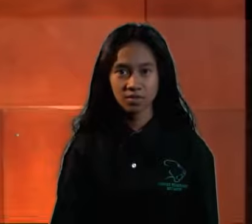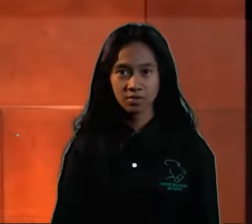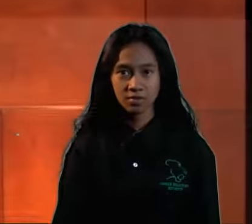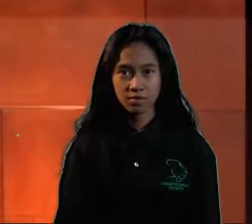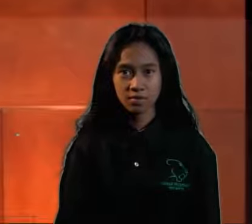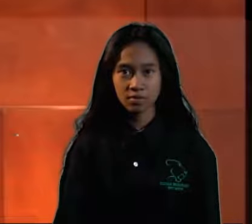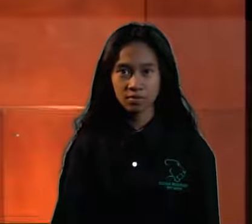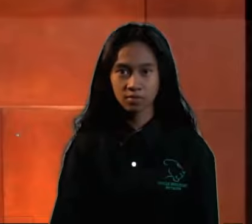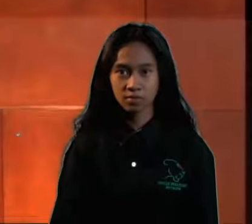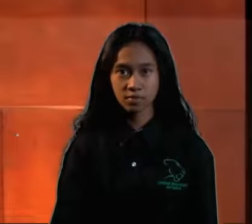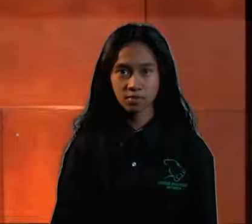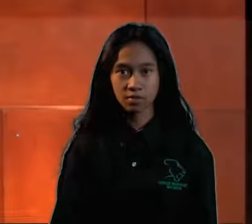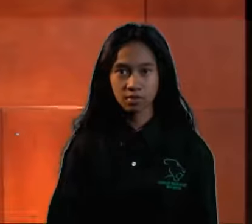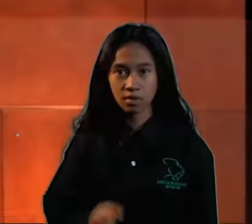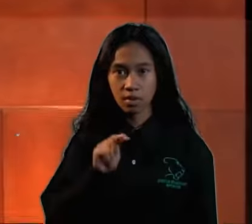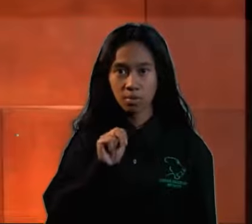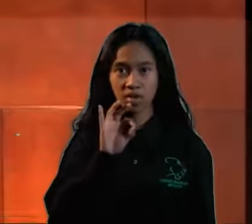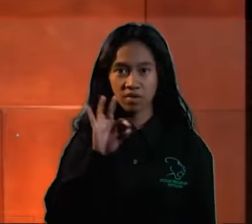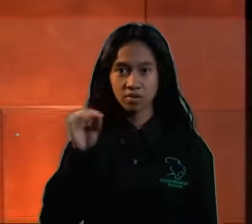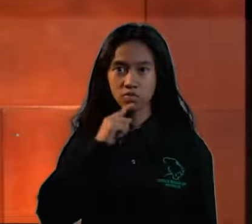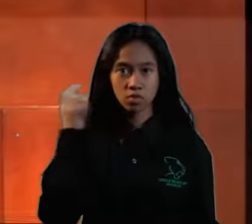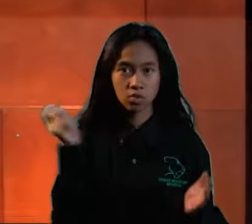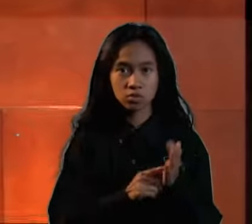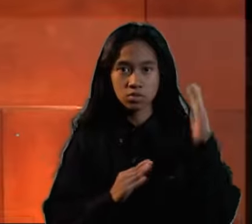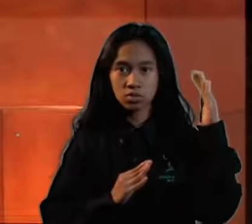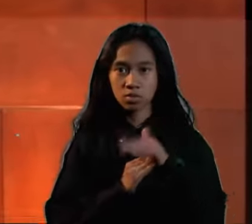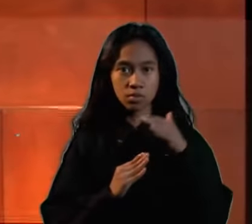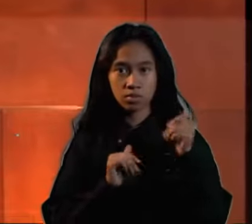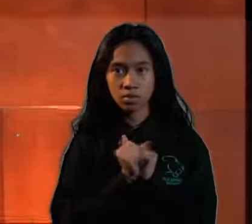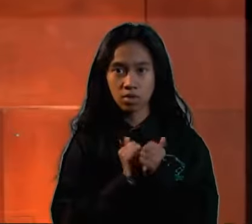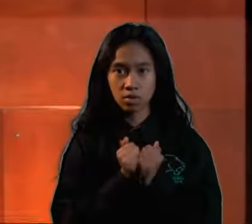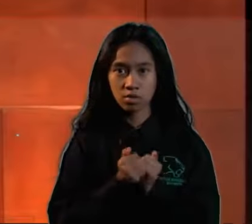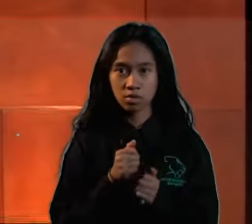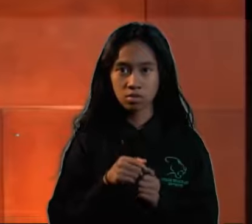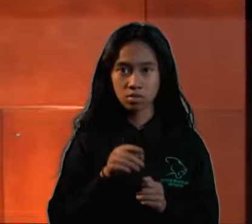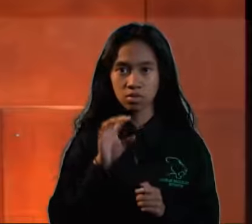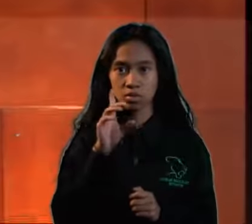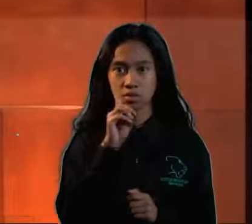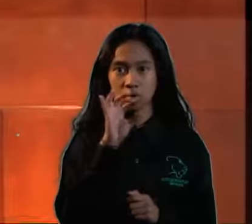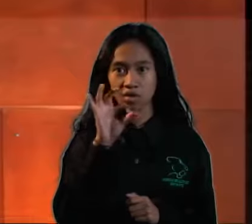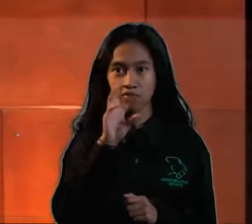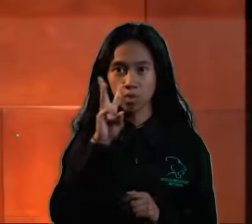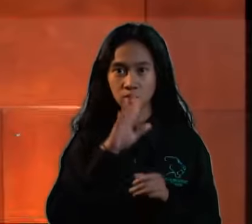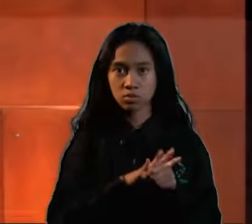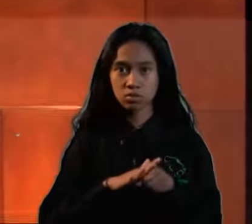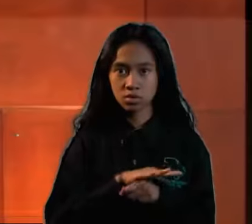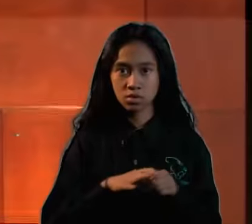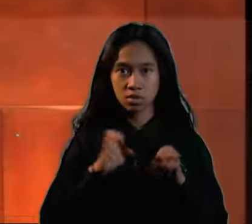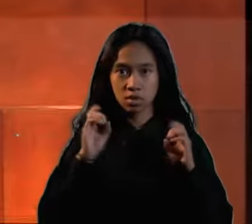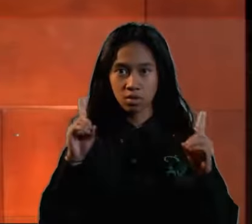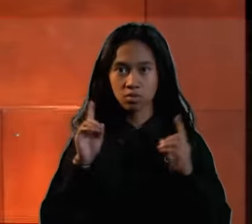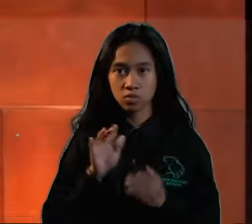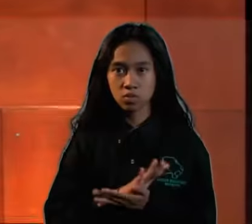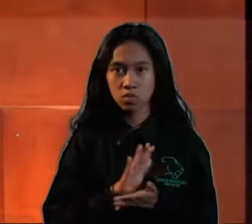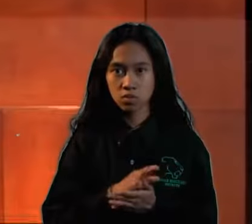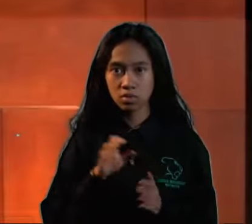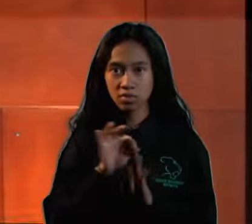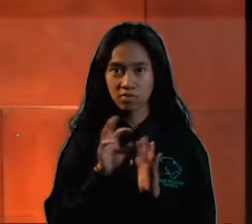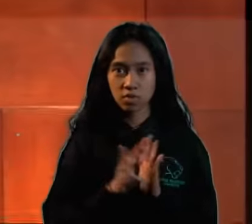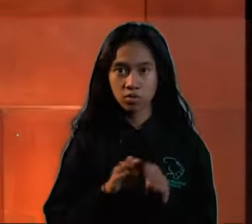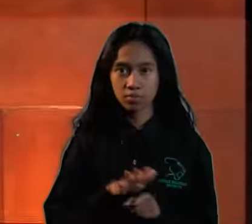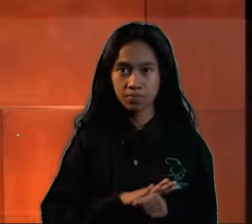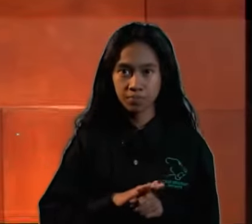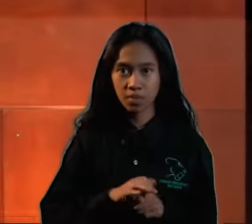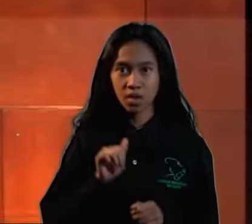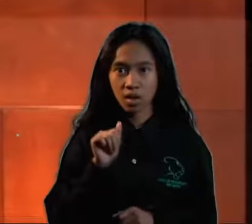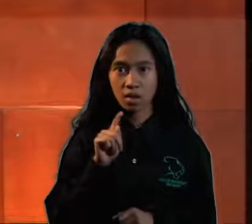The NFF recognizes the top scholar athletes from Dallas-Fort Worth Area School each year. Tyler Sutton